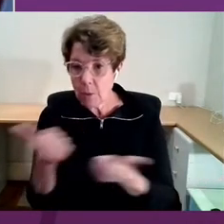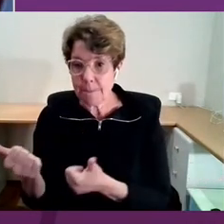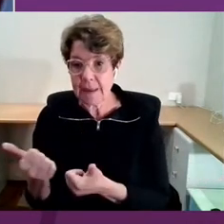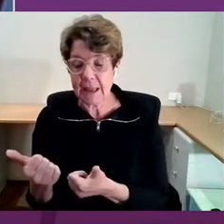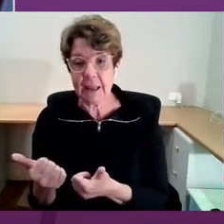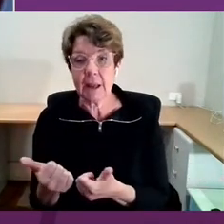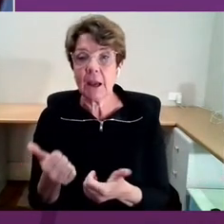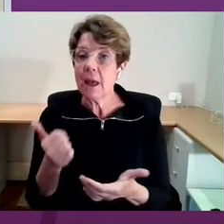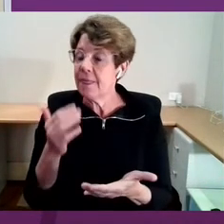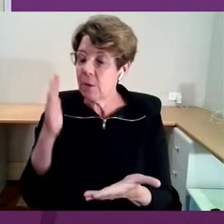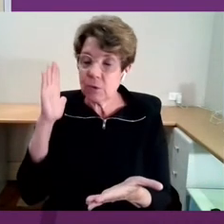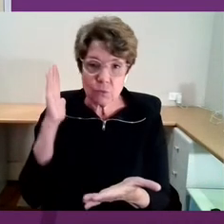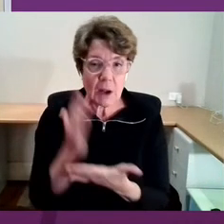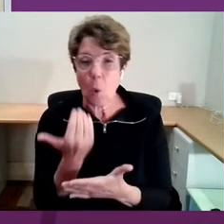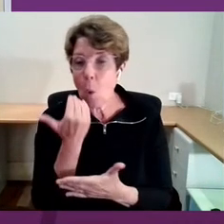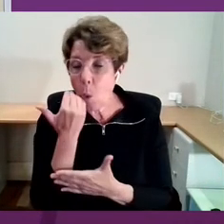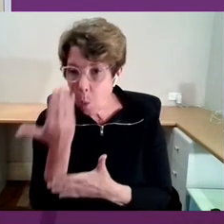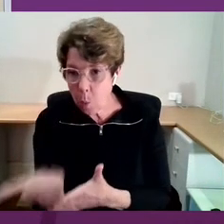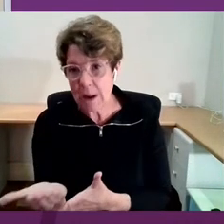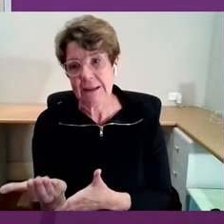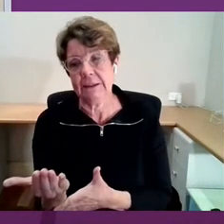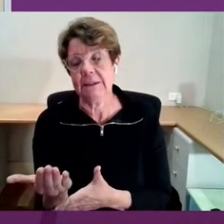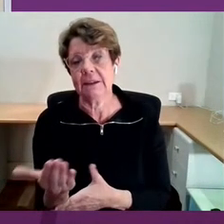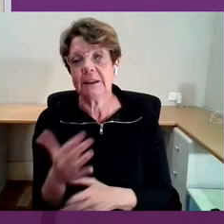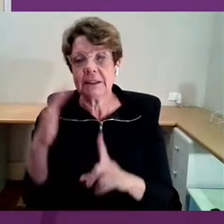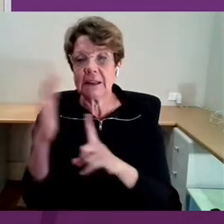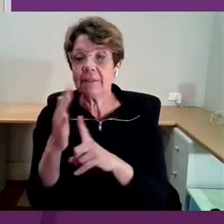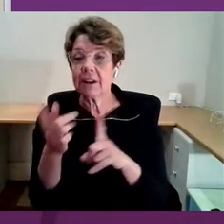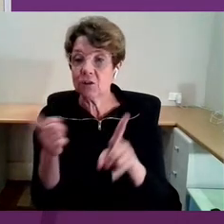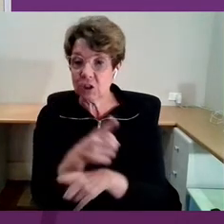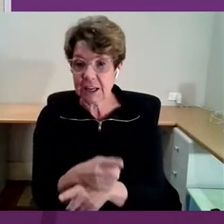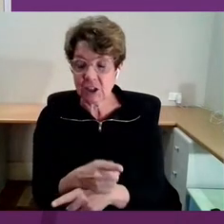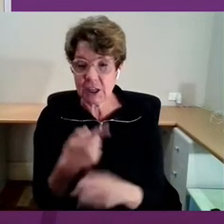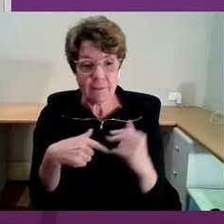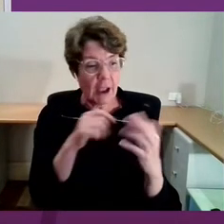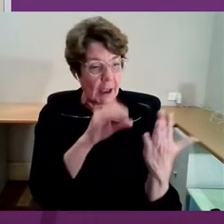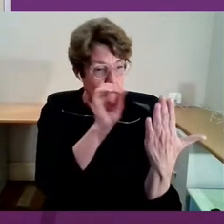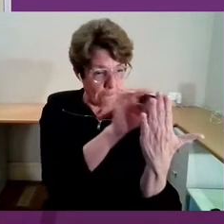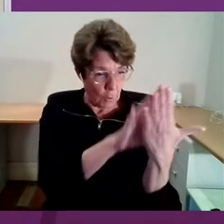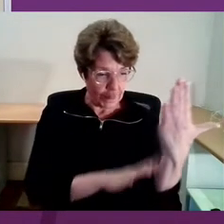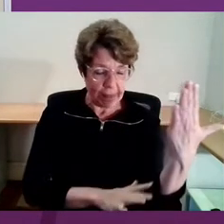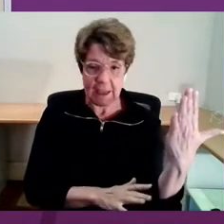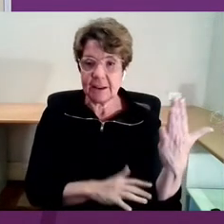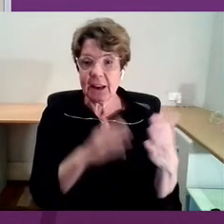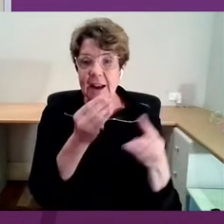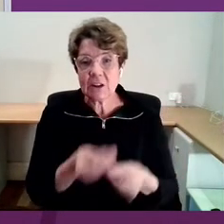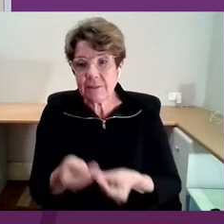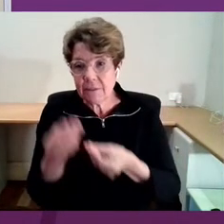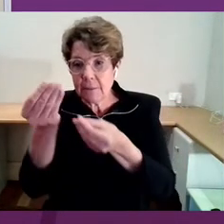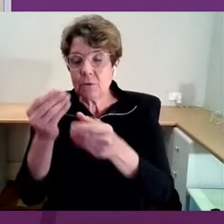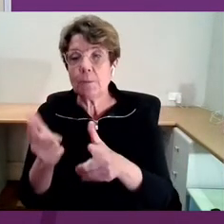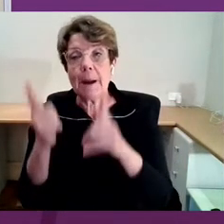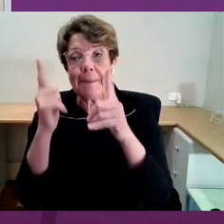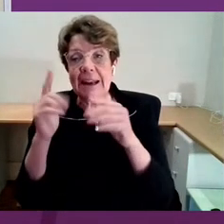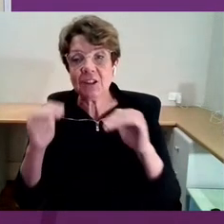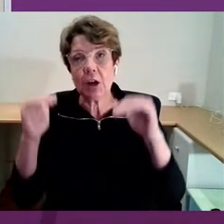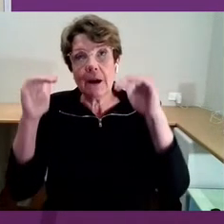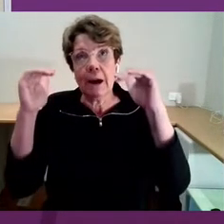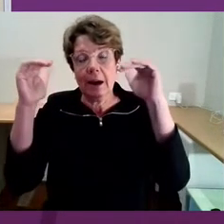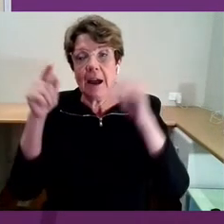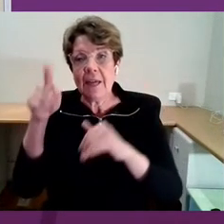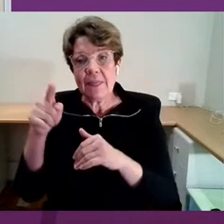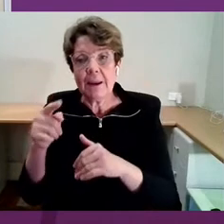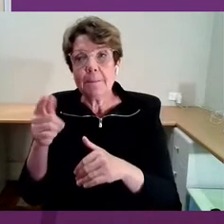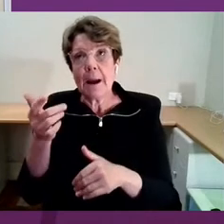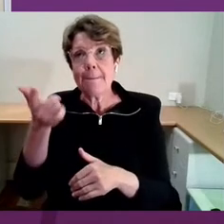change. Now, if I can document that and feed that to my manager up line and she can take that